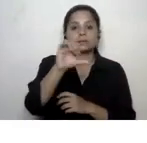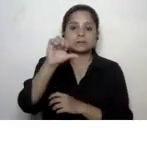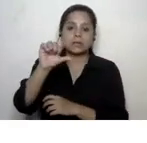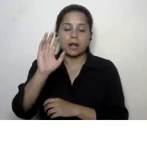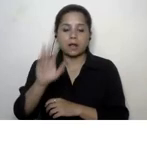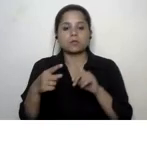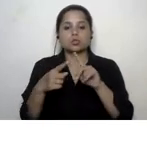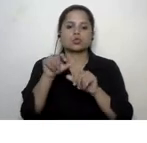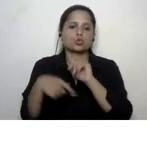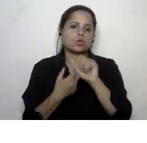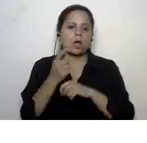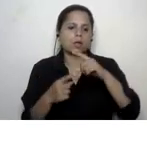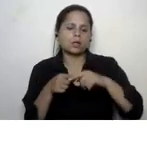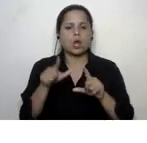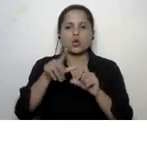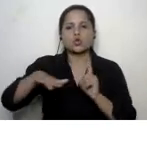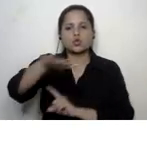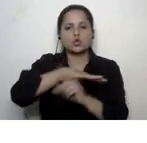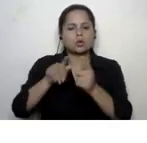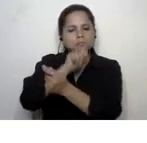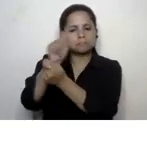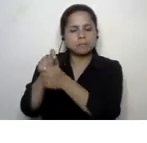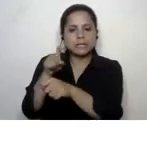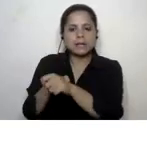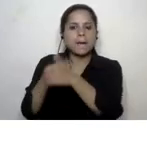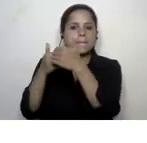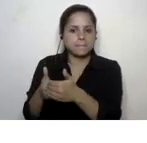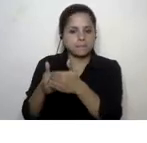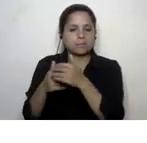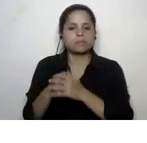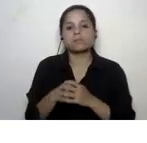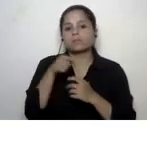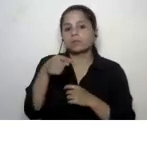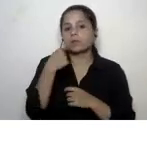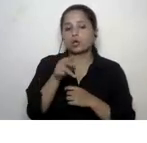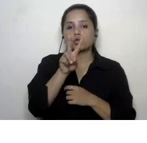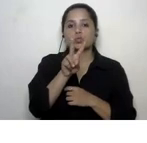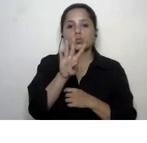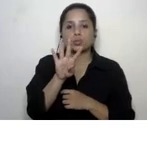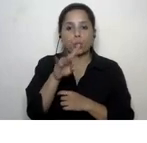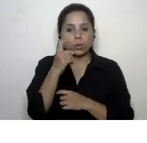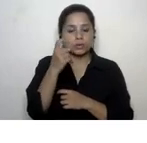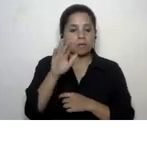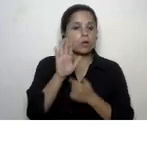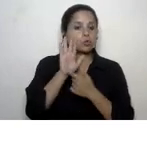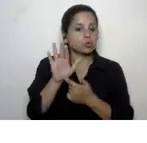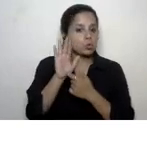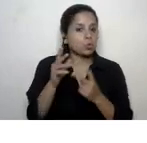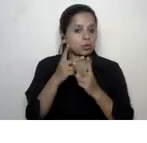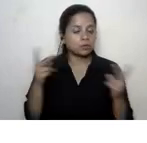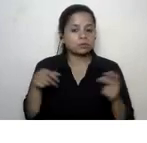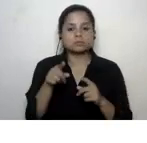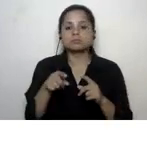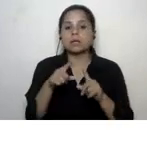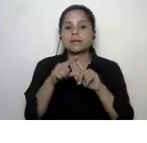which are very local specific and time bound there are 247 indicators which